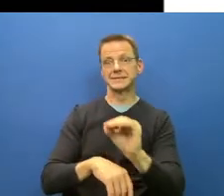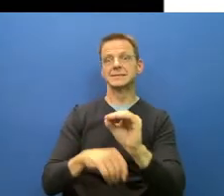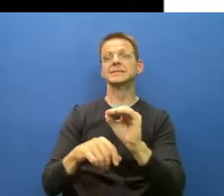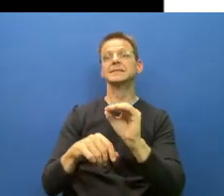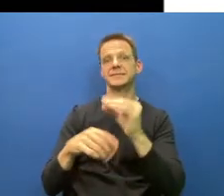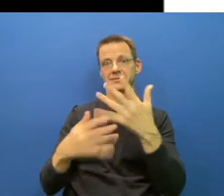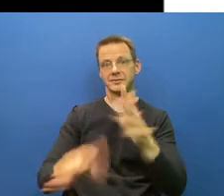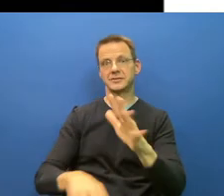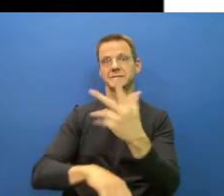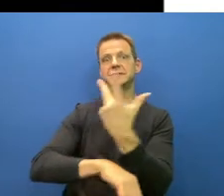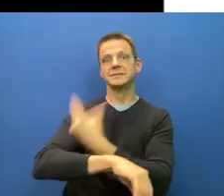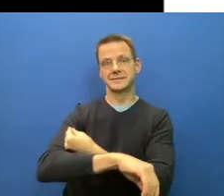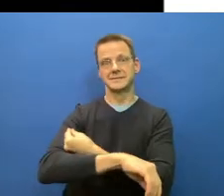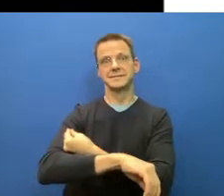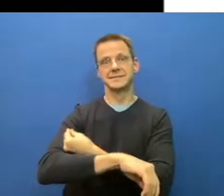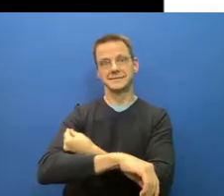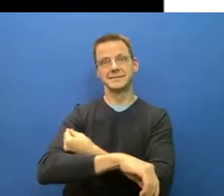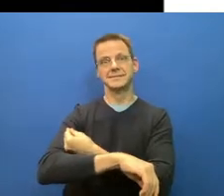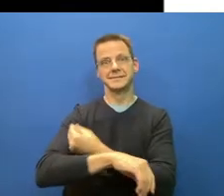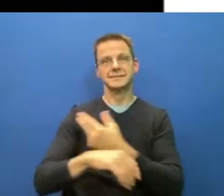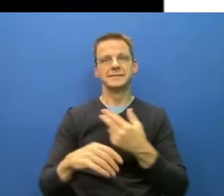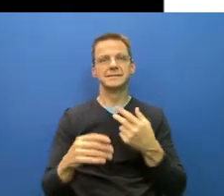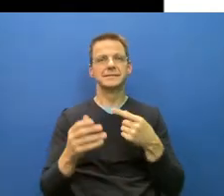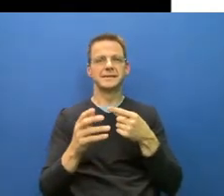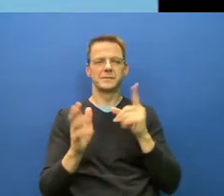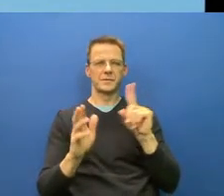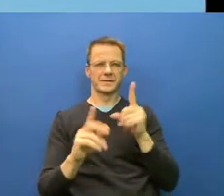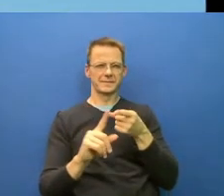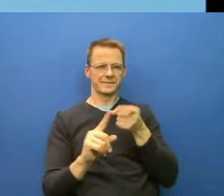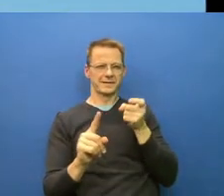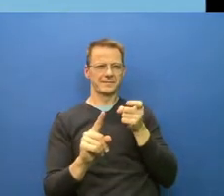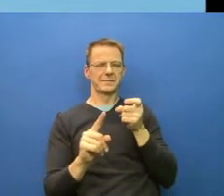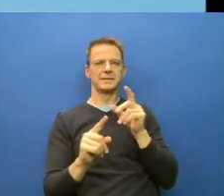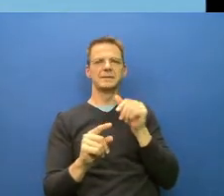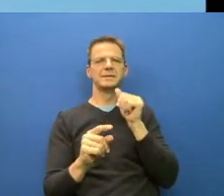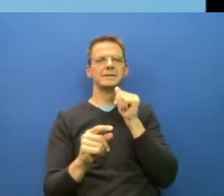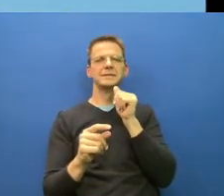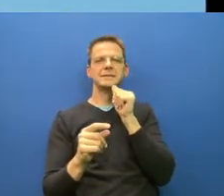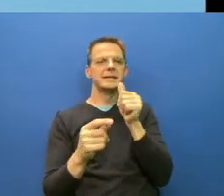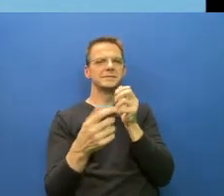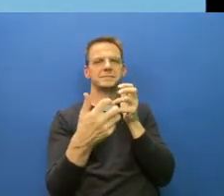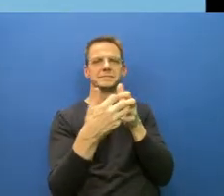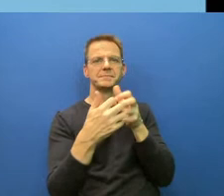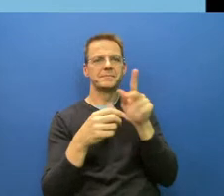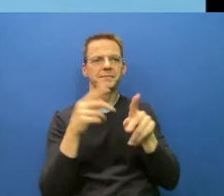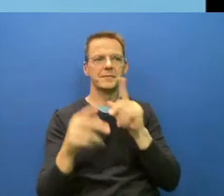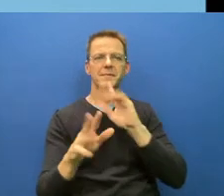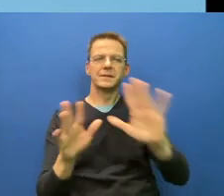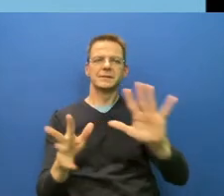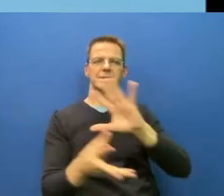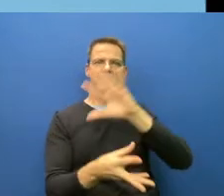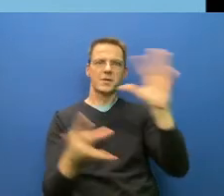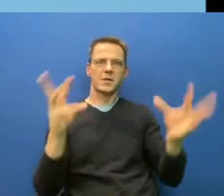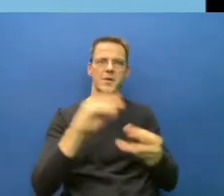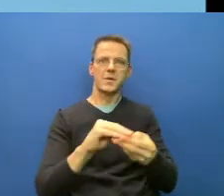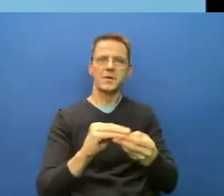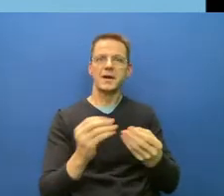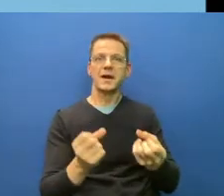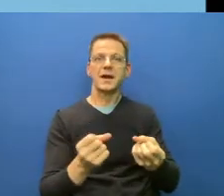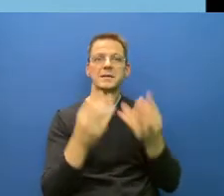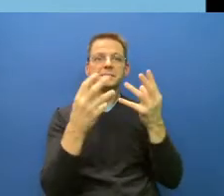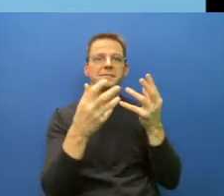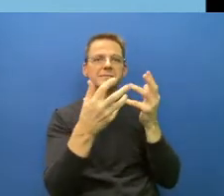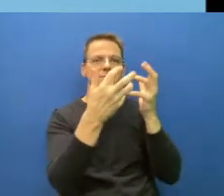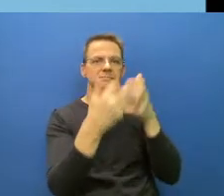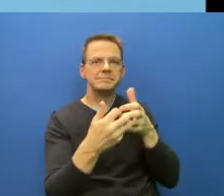population. Like how much eligible population is vaccinated is not telling us more. So 68%